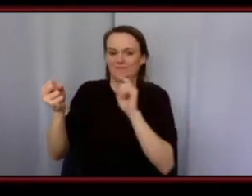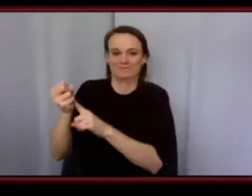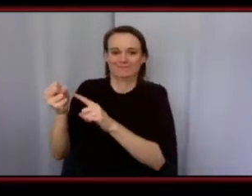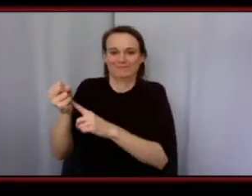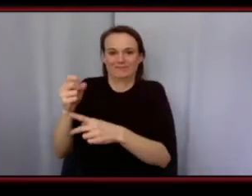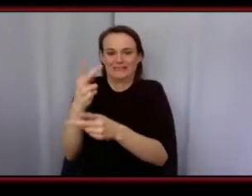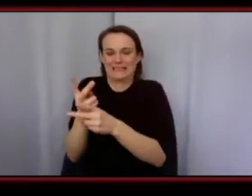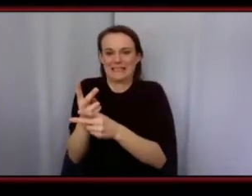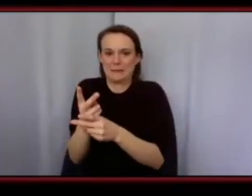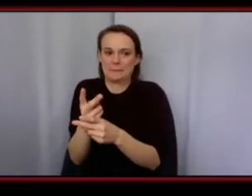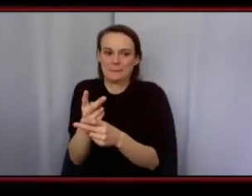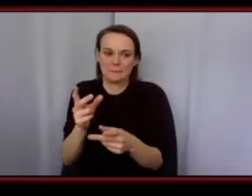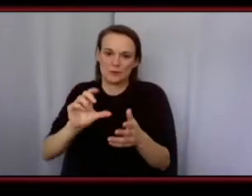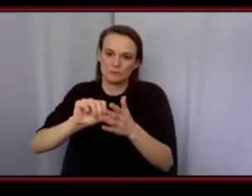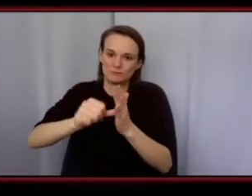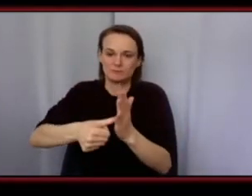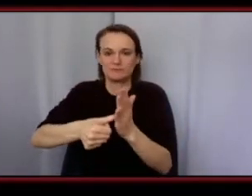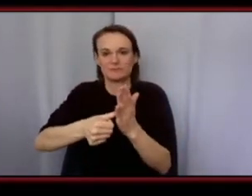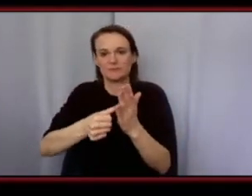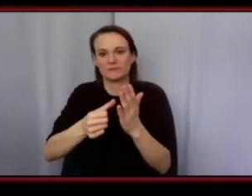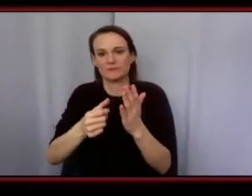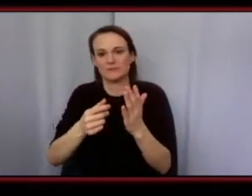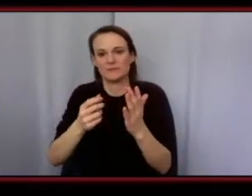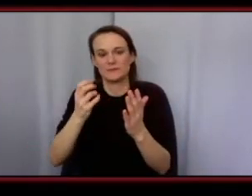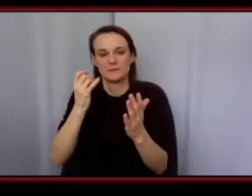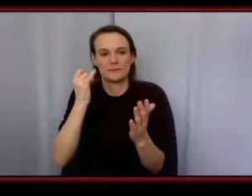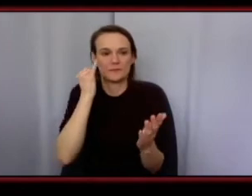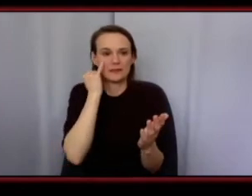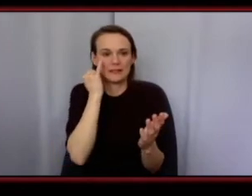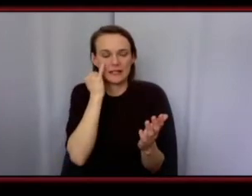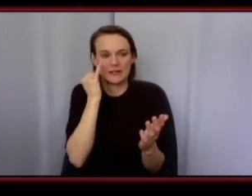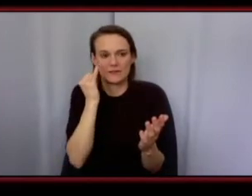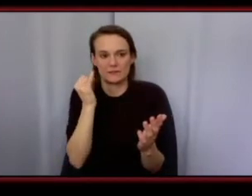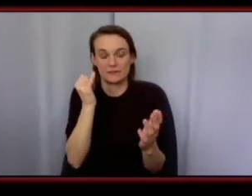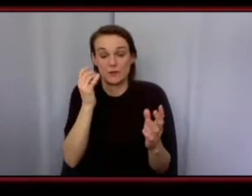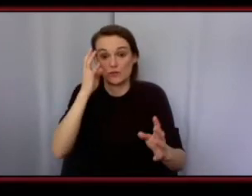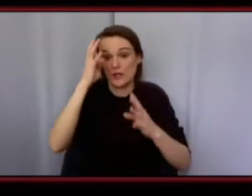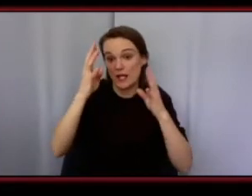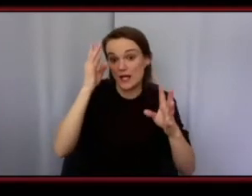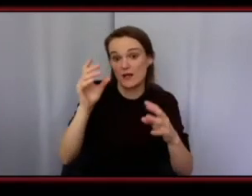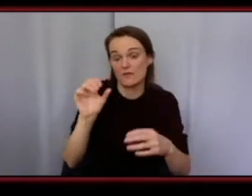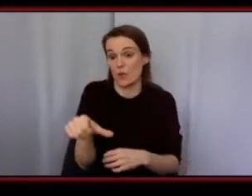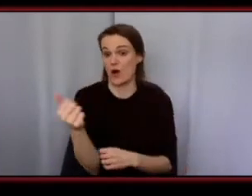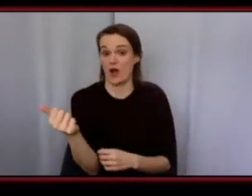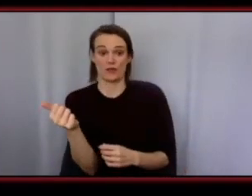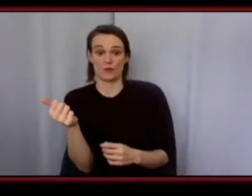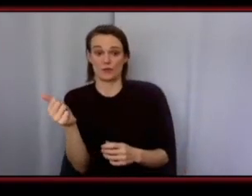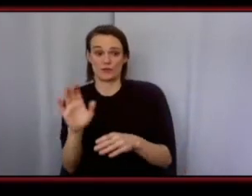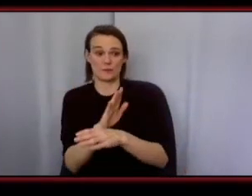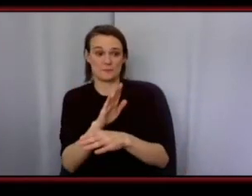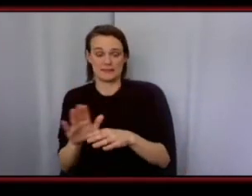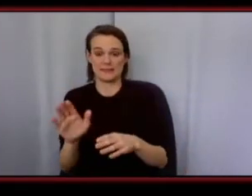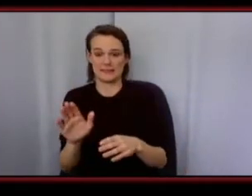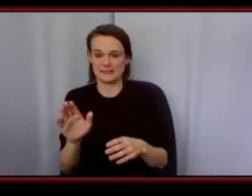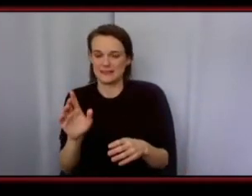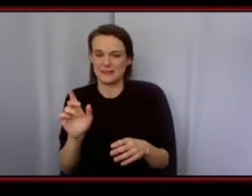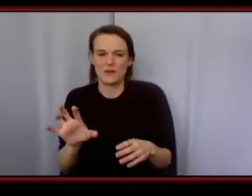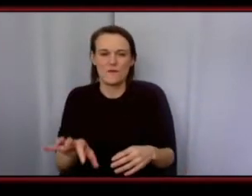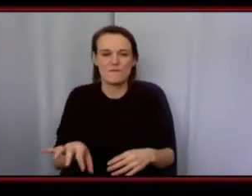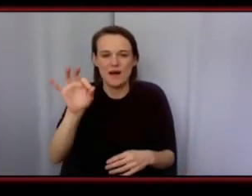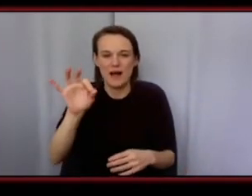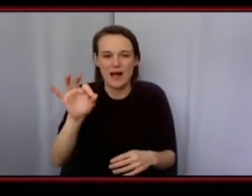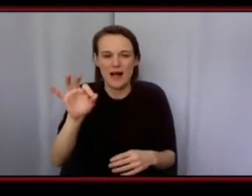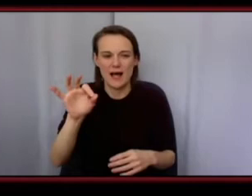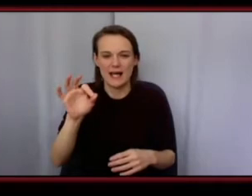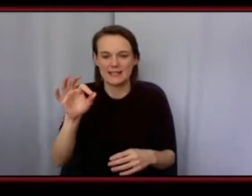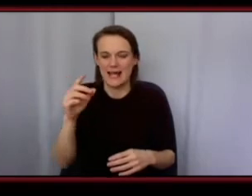so i would encourage you know people who are whether you're creative or or any other area to just find that something that you